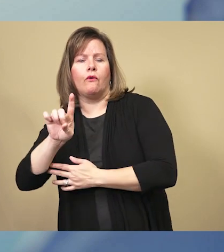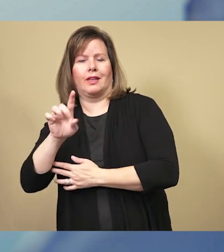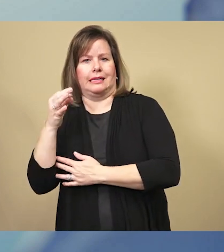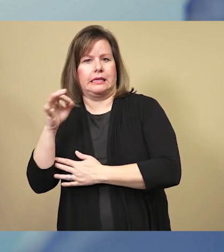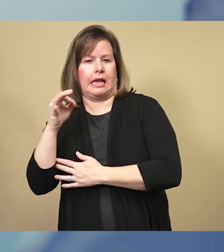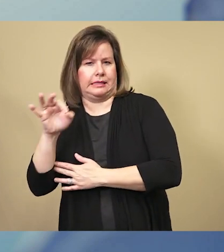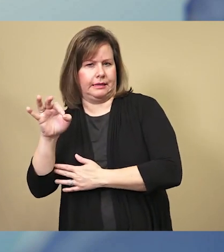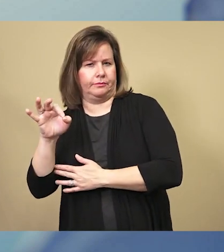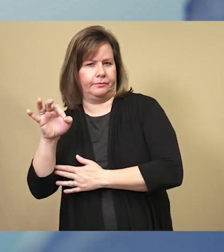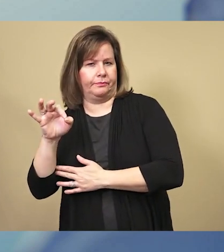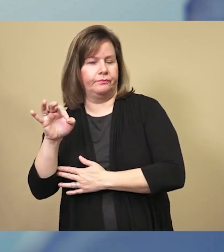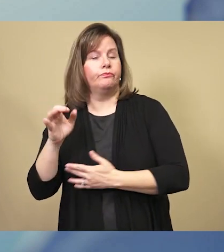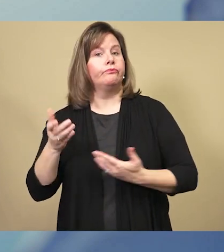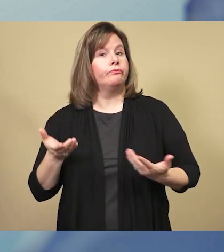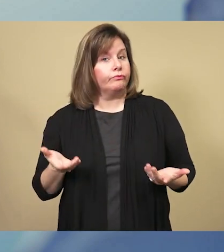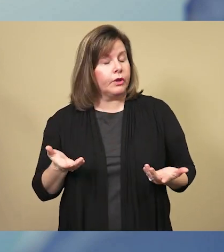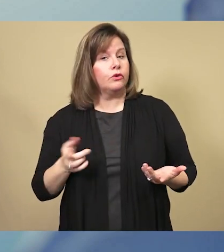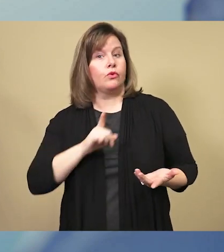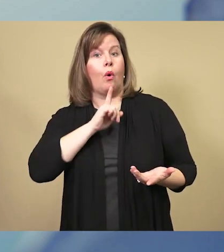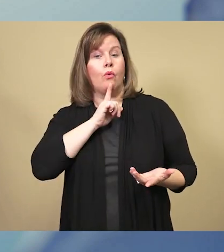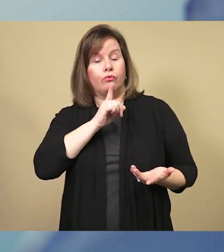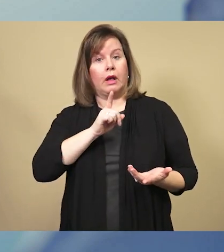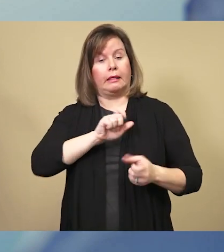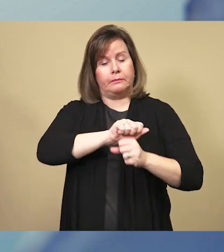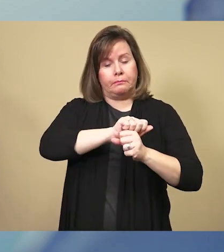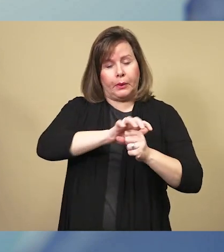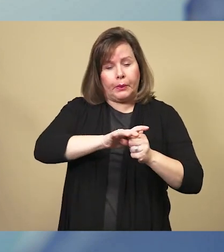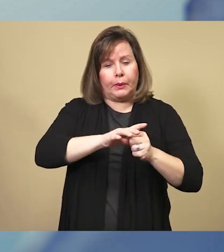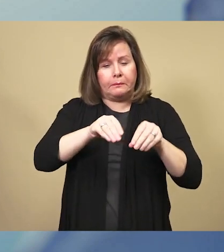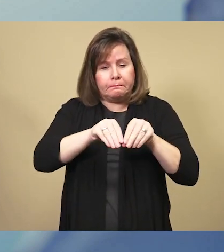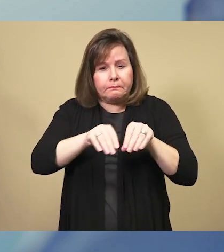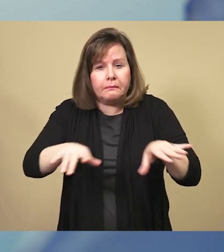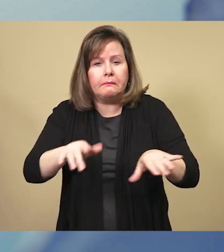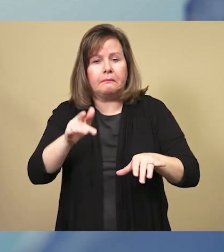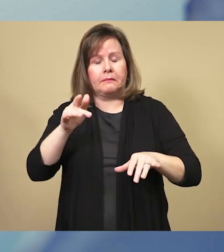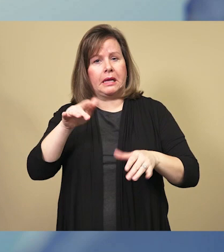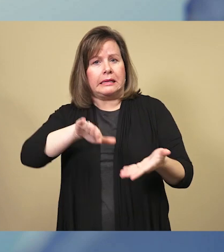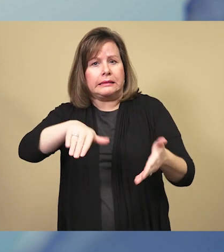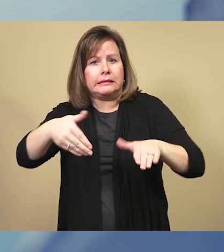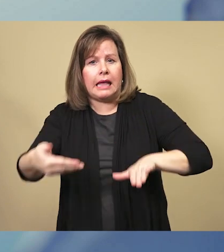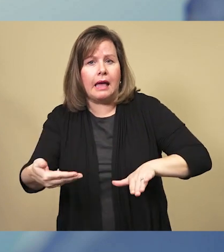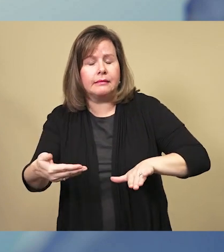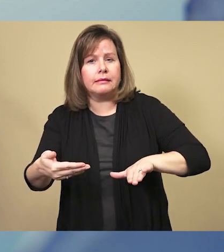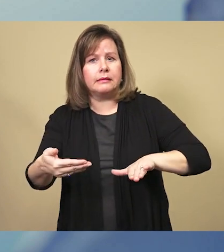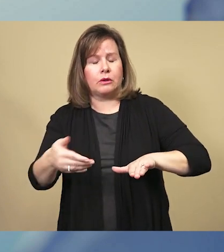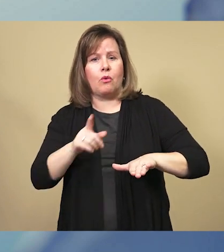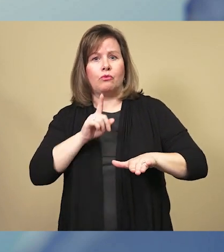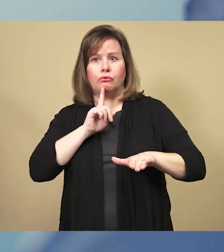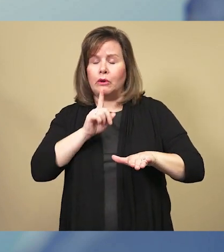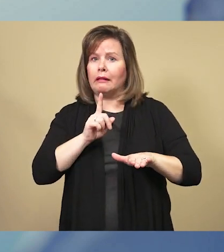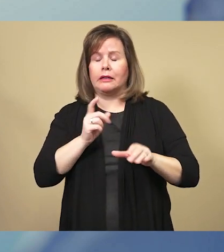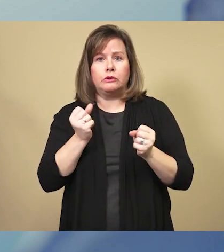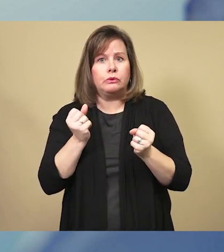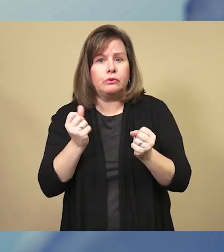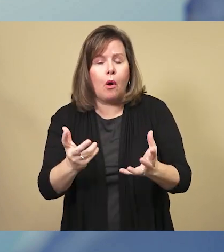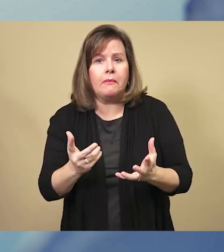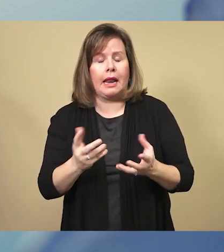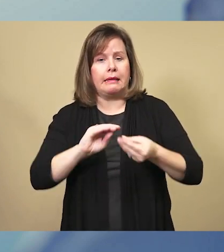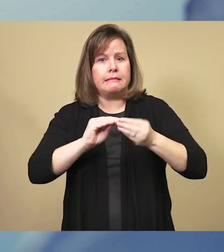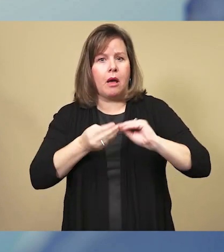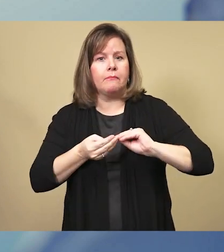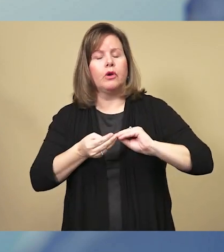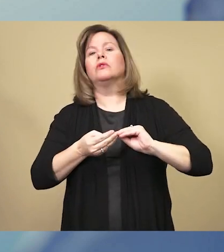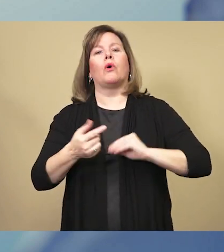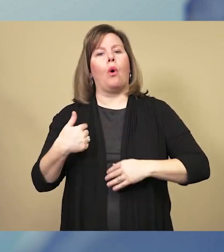that the COVID-19 deaths are overstated. If anything, it seems like they might be understated a little bit